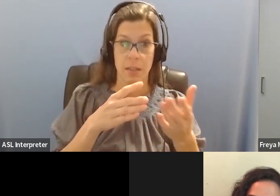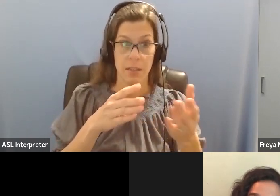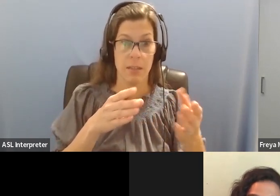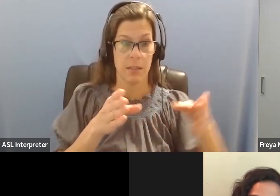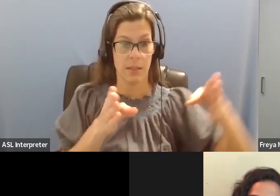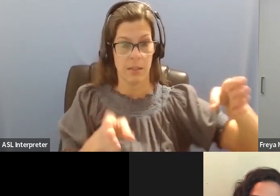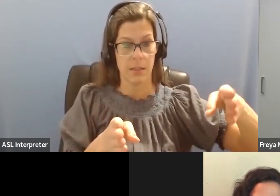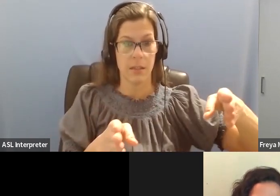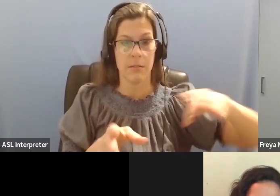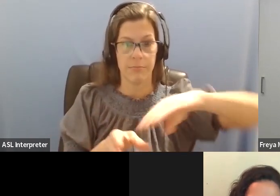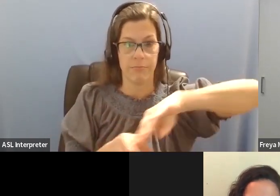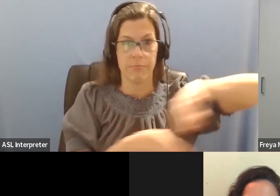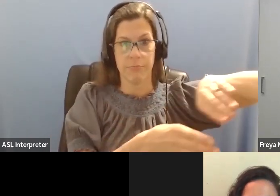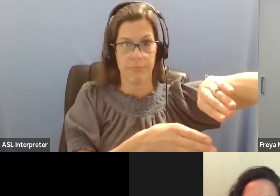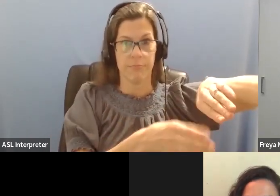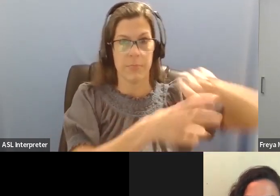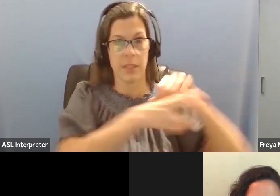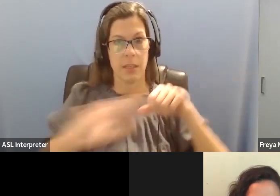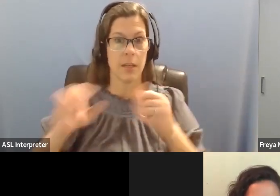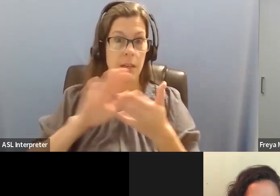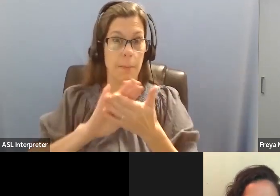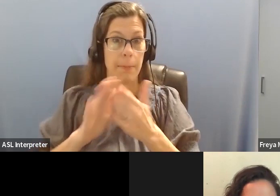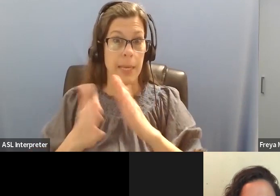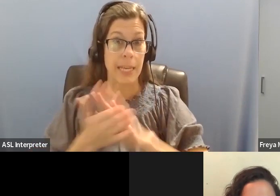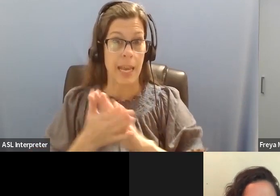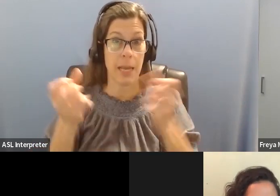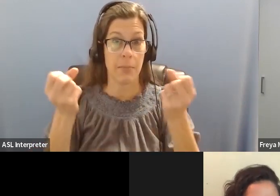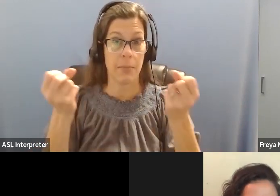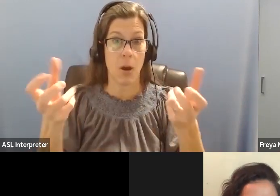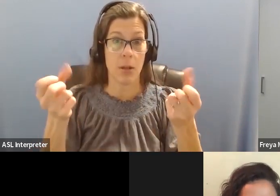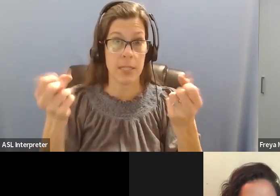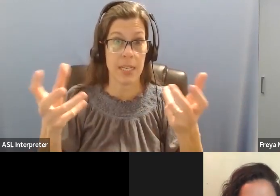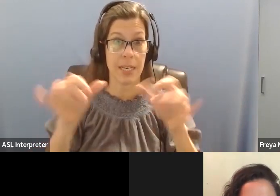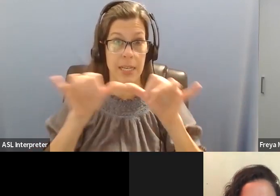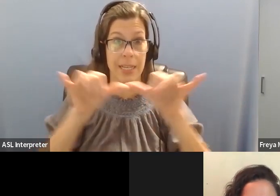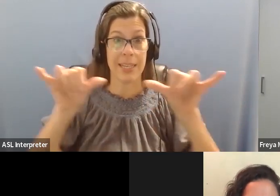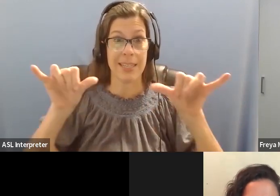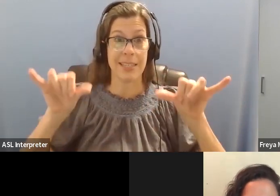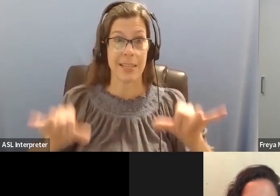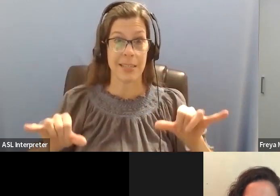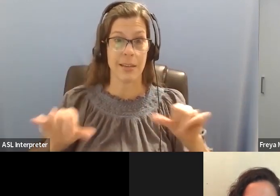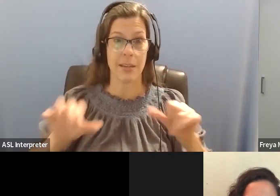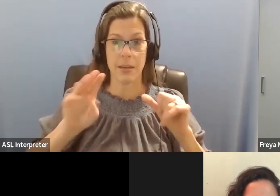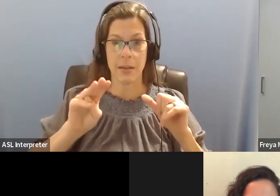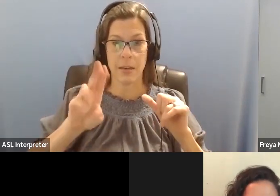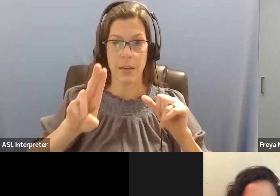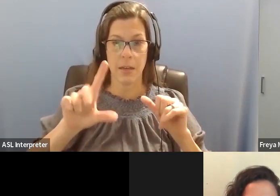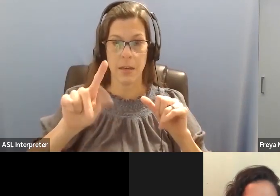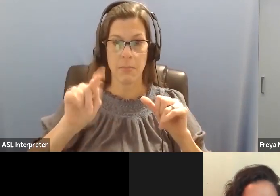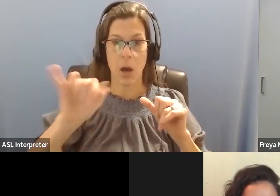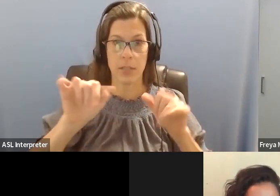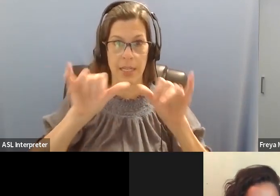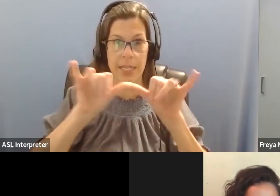months into a multi-system beast. So I'm basically an